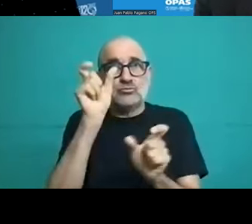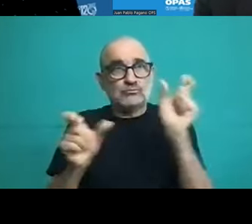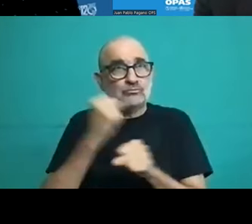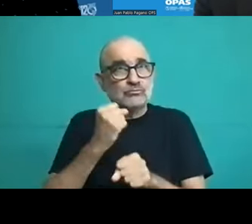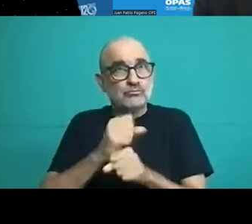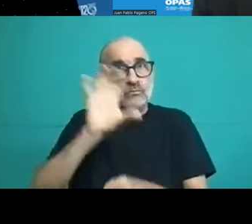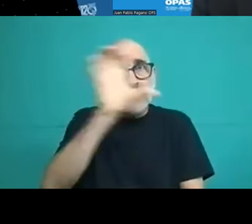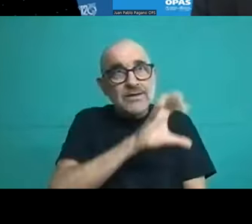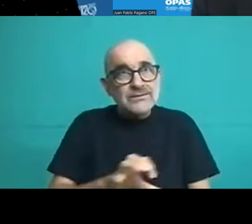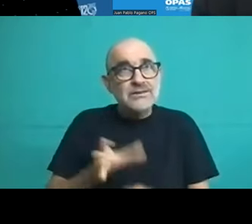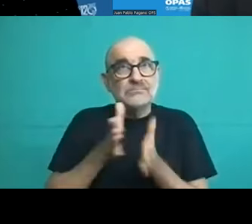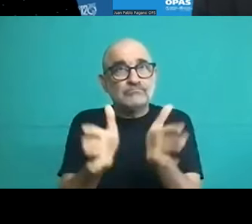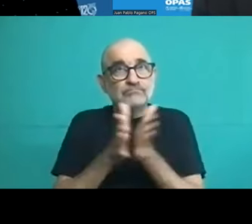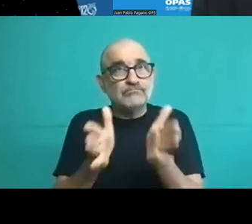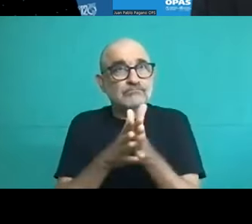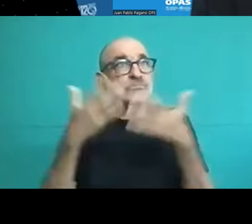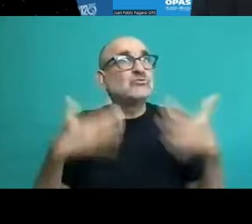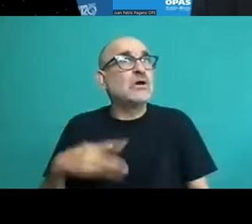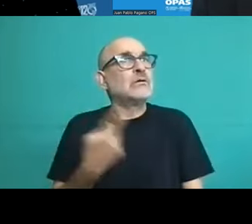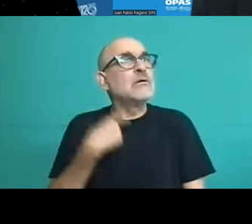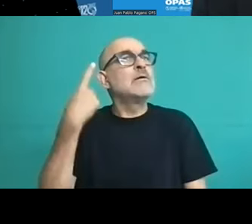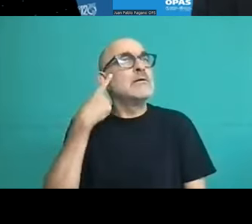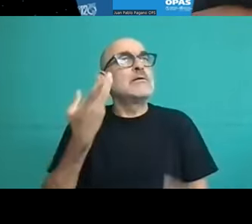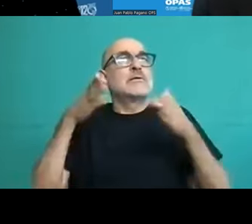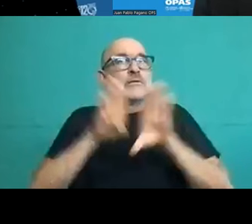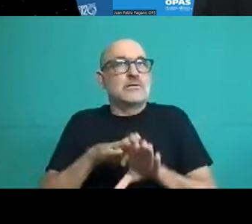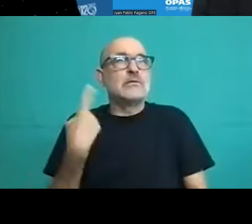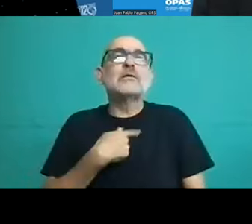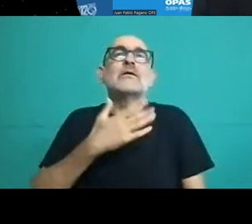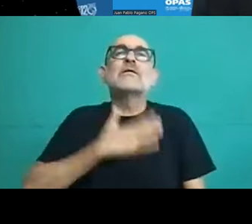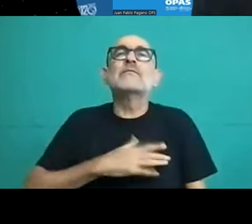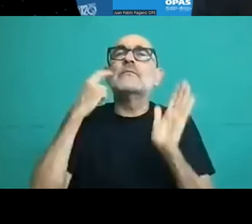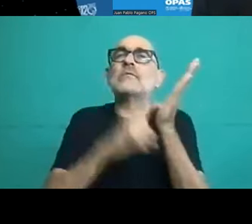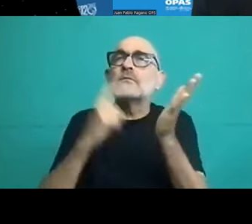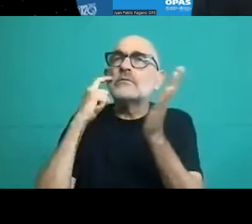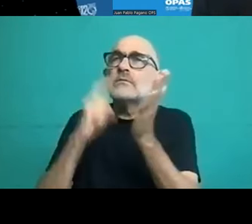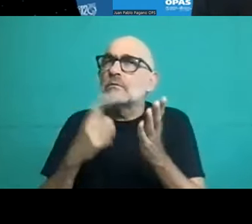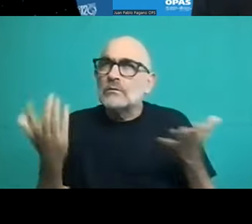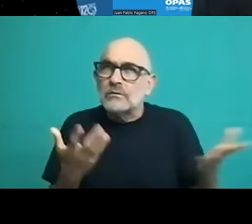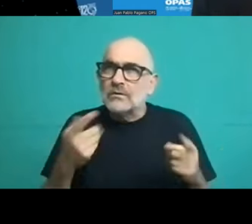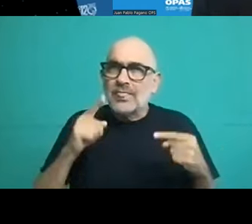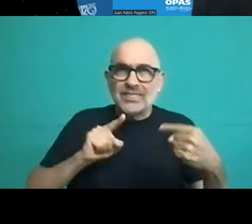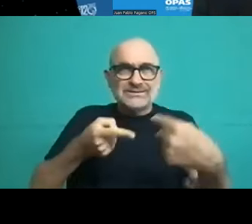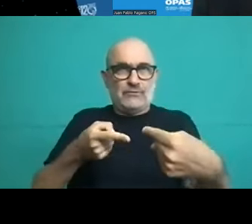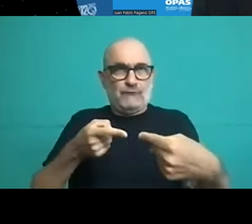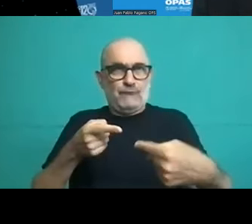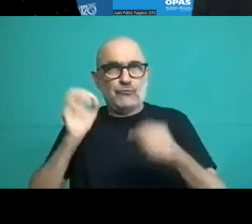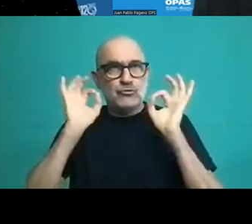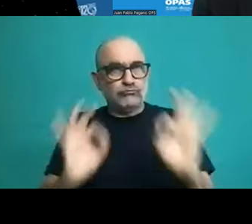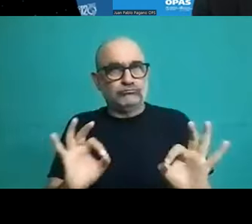in our role as a technical cooperation agency, we want to help the countries to